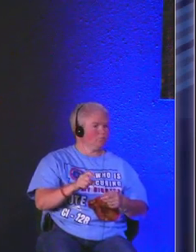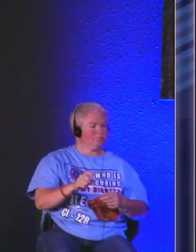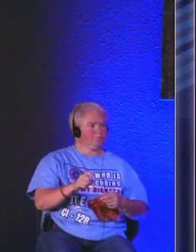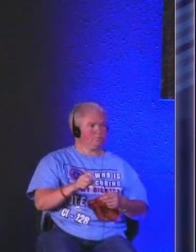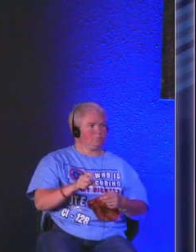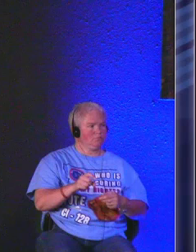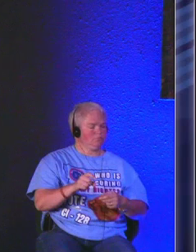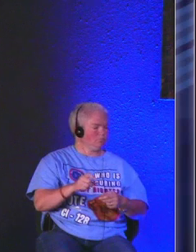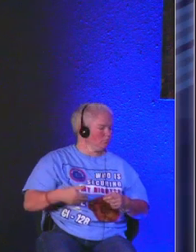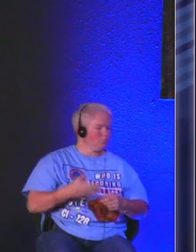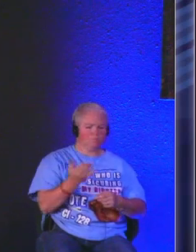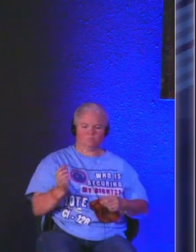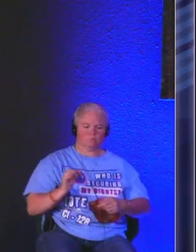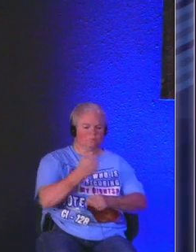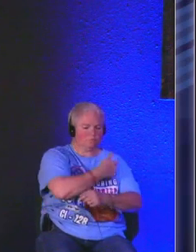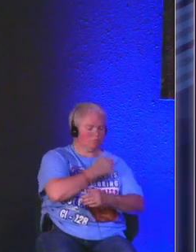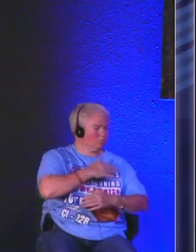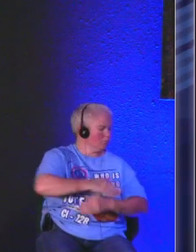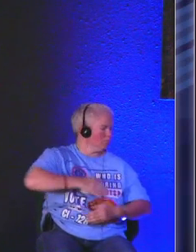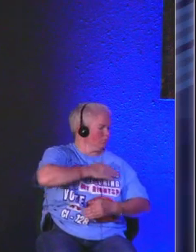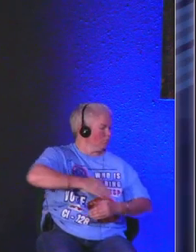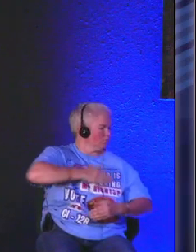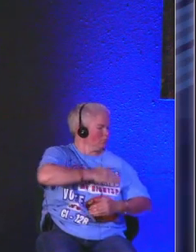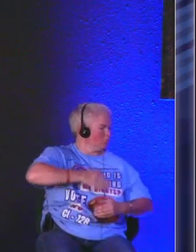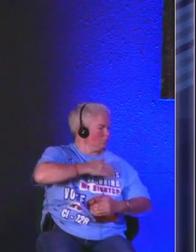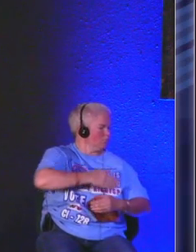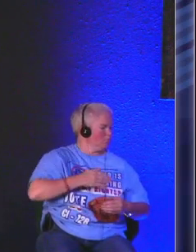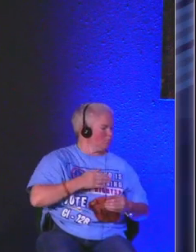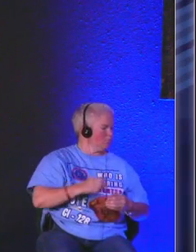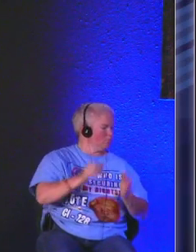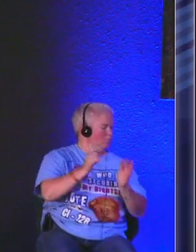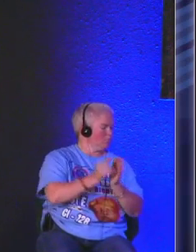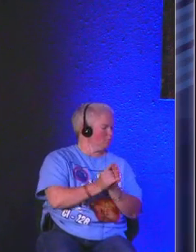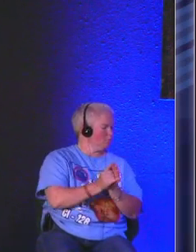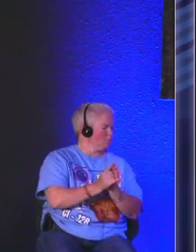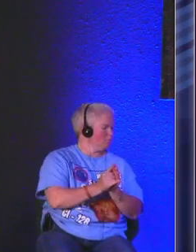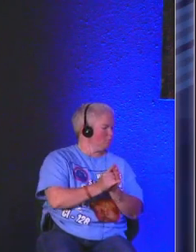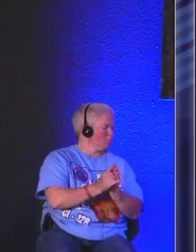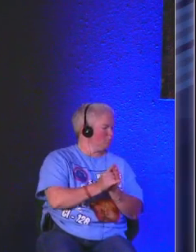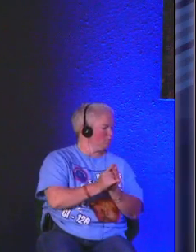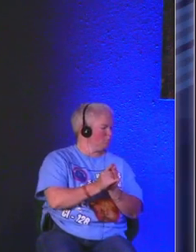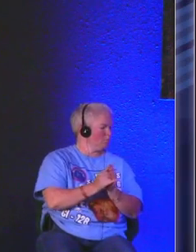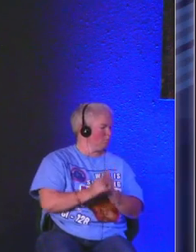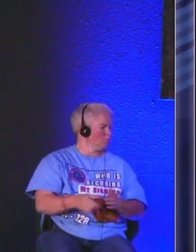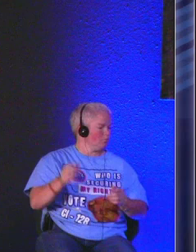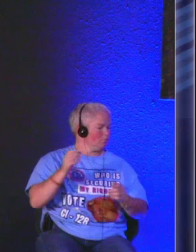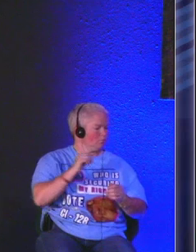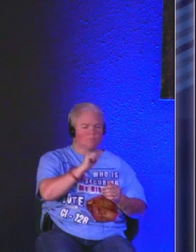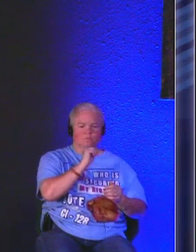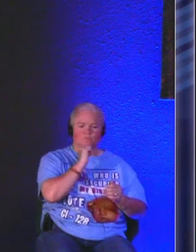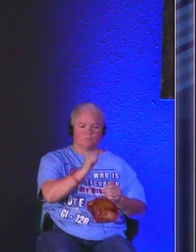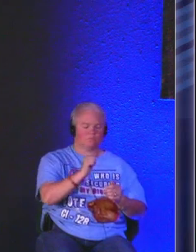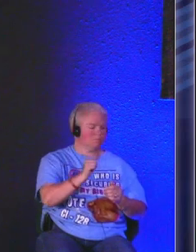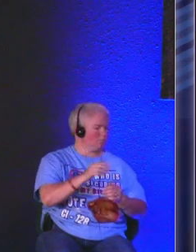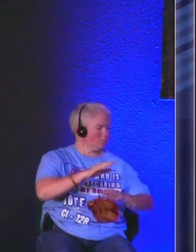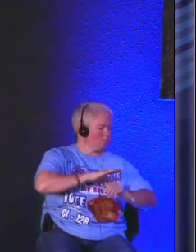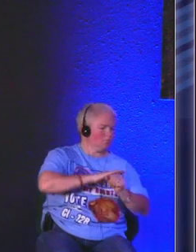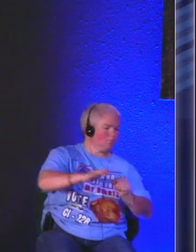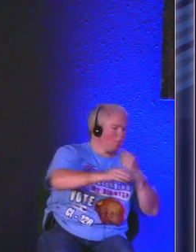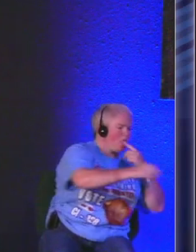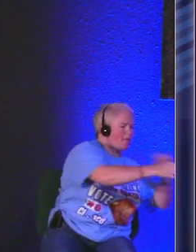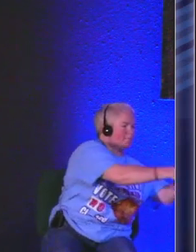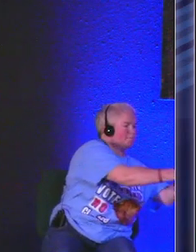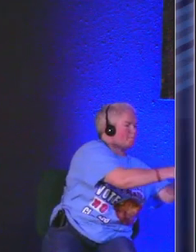he gives us what we enjoy not only that as if that was not sustaining